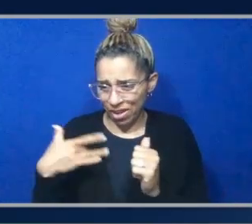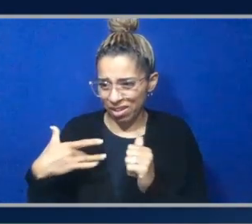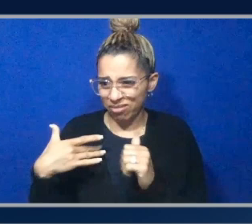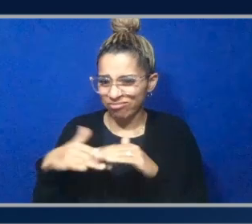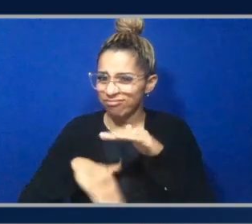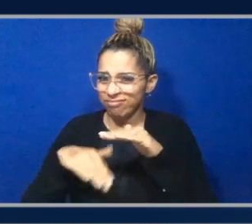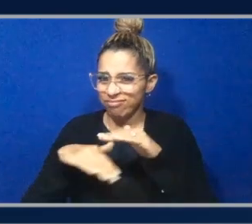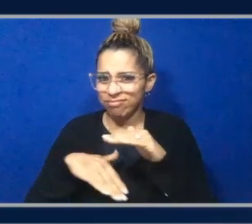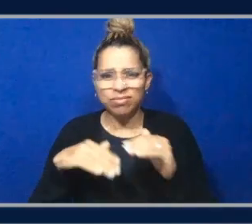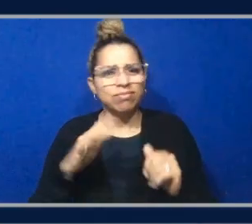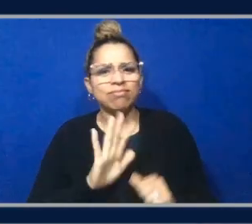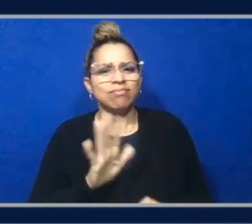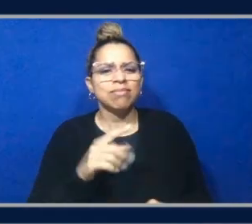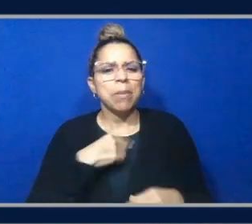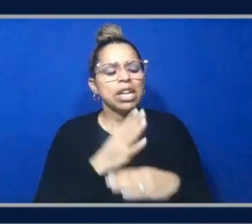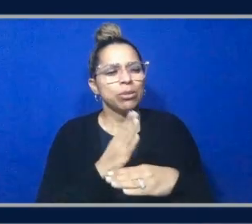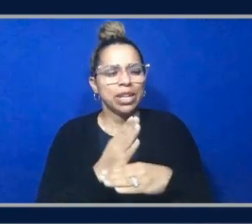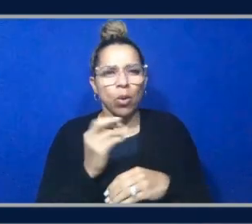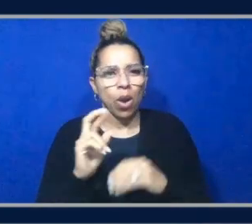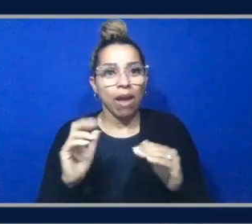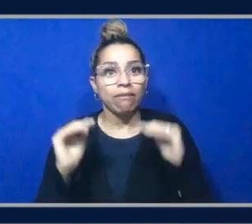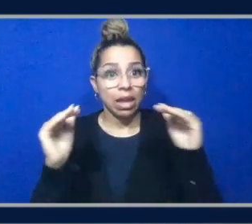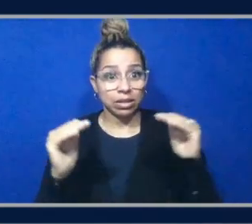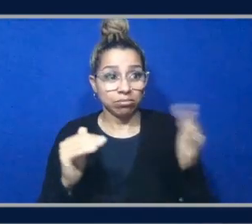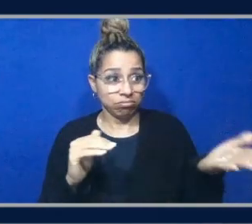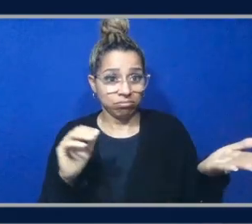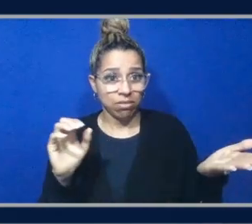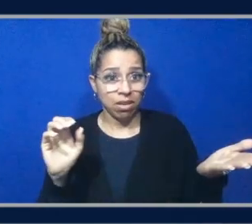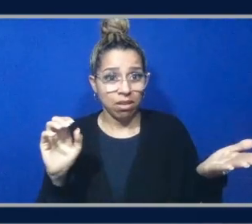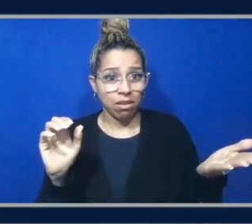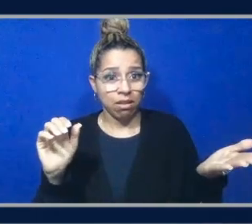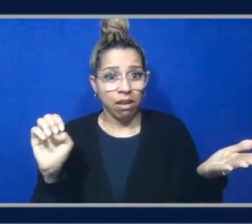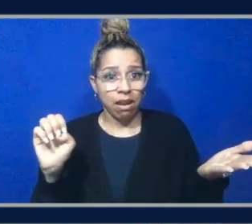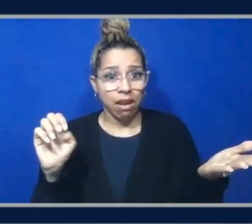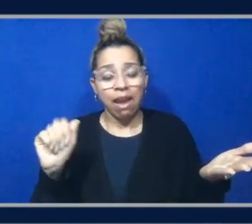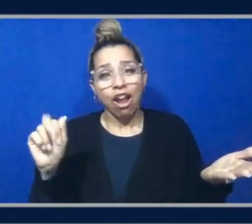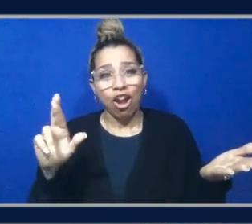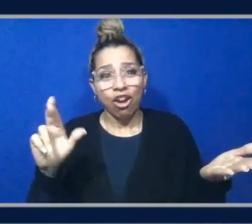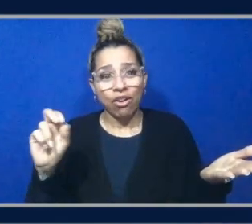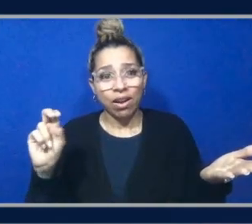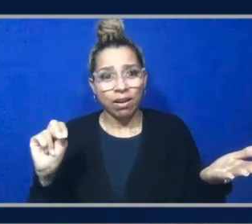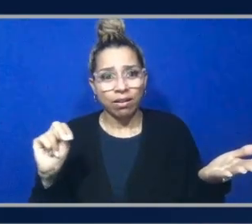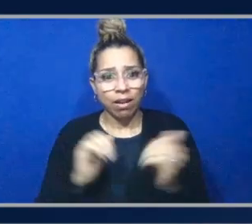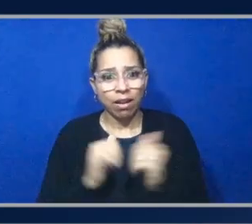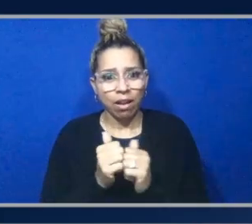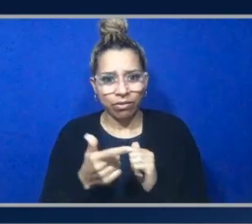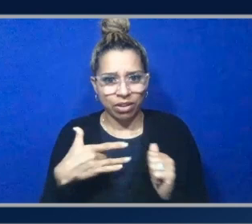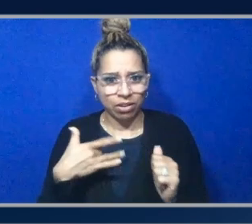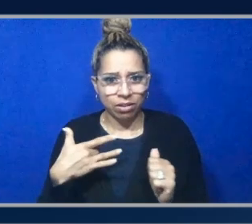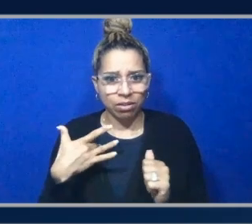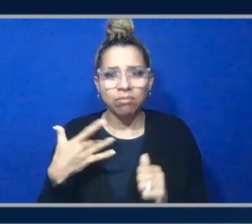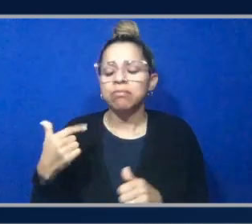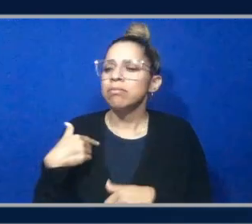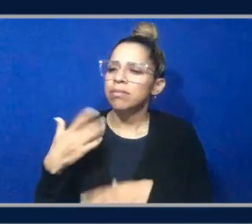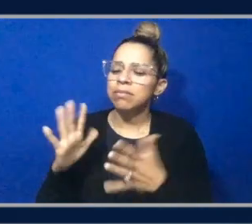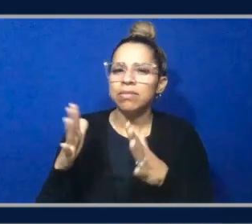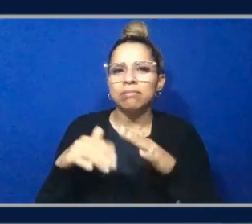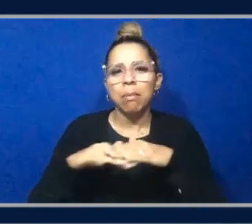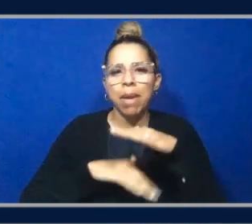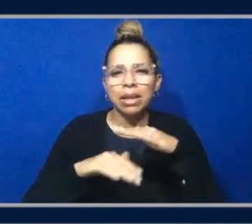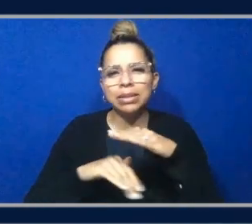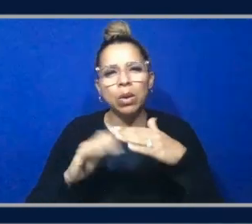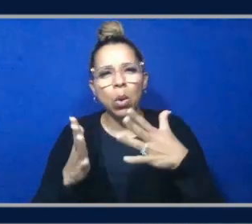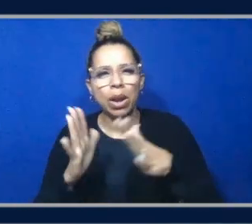advanced. Okay. How about you, Aaron? I would say I'm fundamental to intermediate. So I always have room to learn and room to grow. That's right.